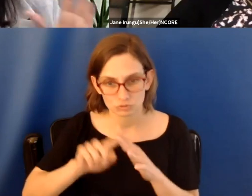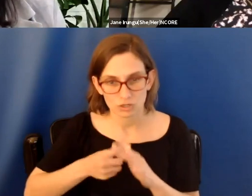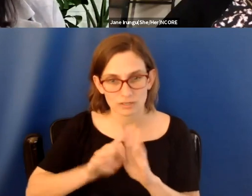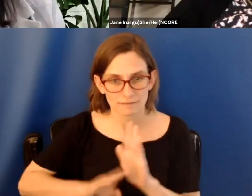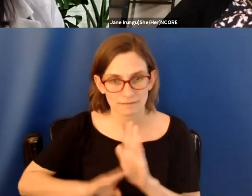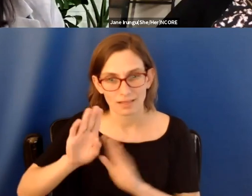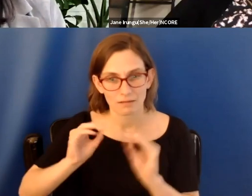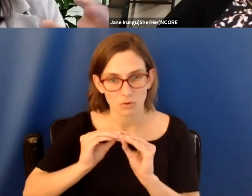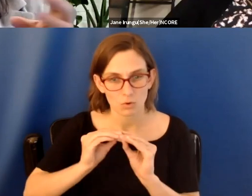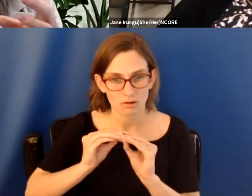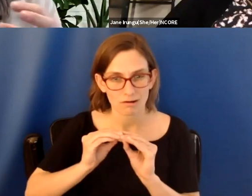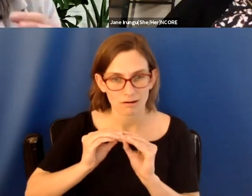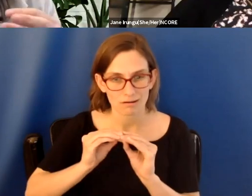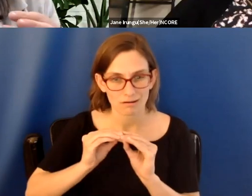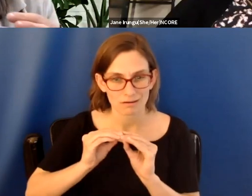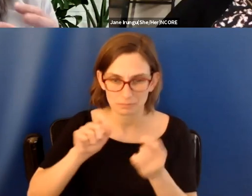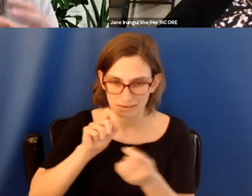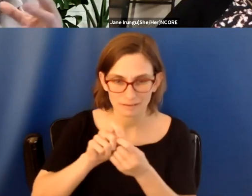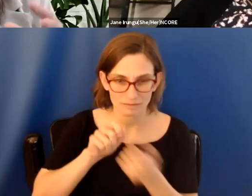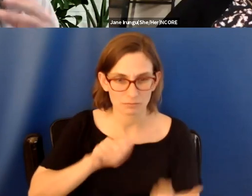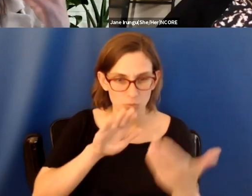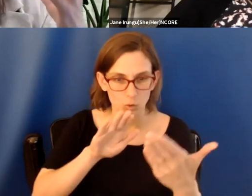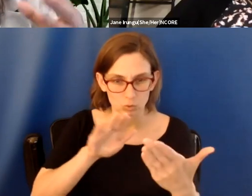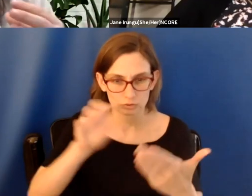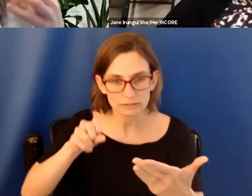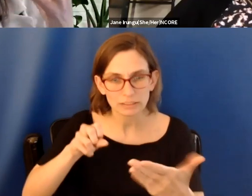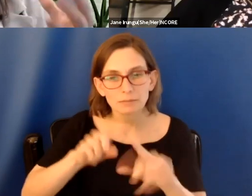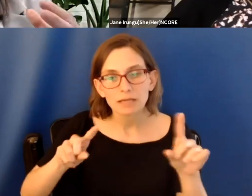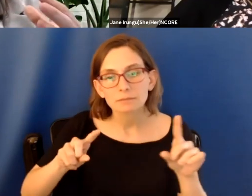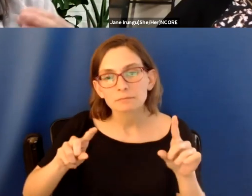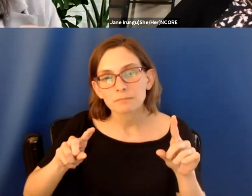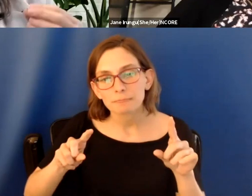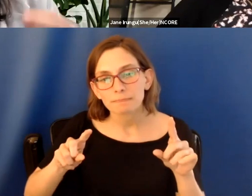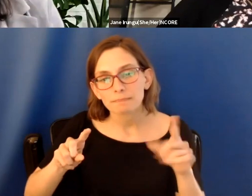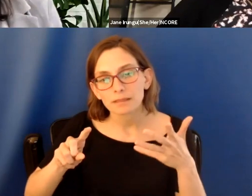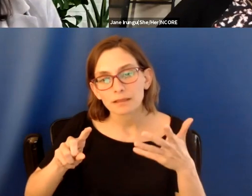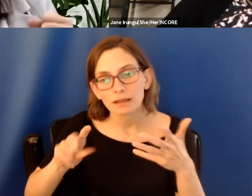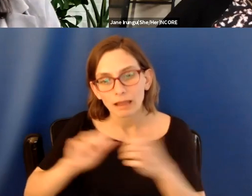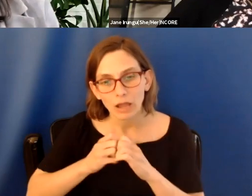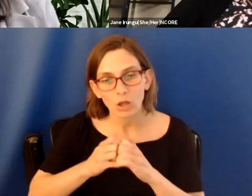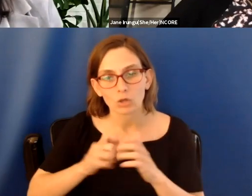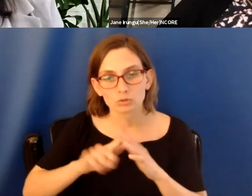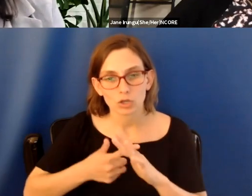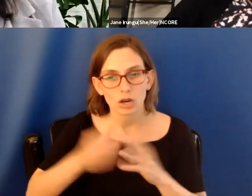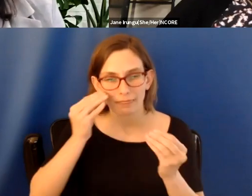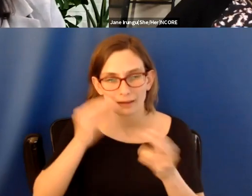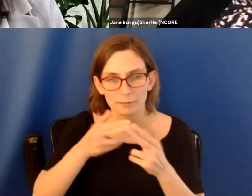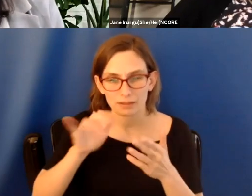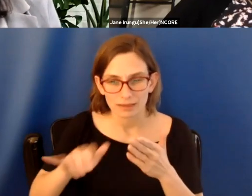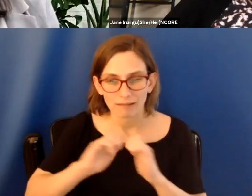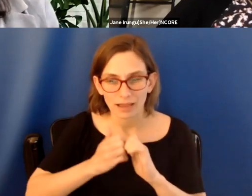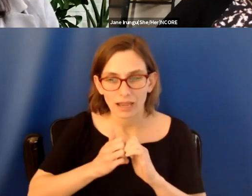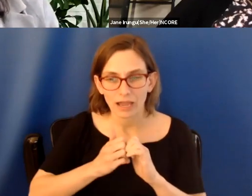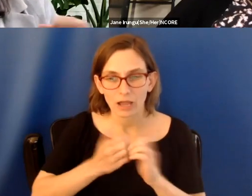a pedagogical model, but that's, that's where I'm starting from is this place of like, how do we start to think about it? And also like, how do we bring people in